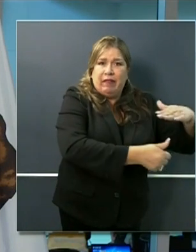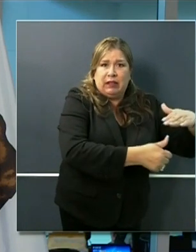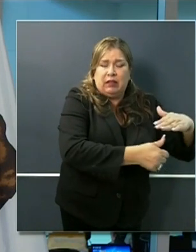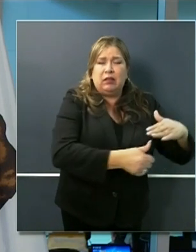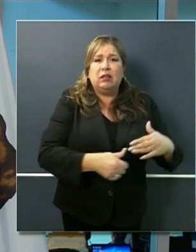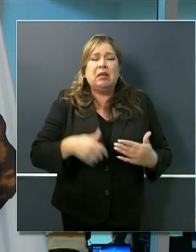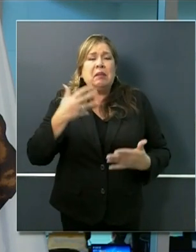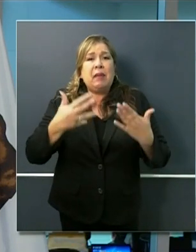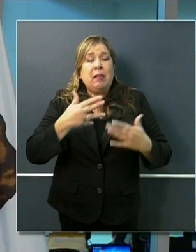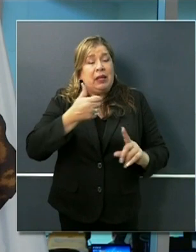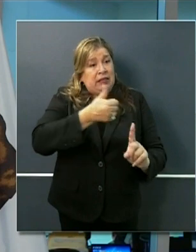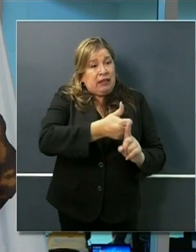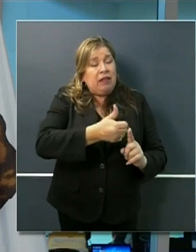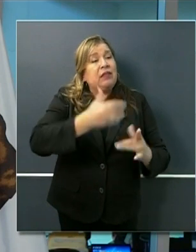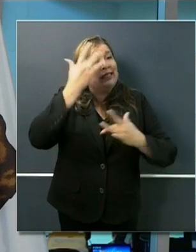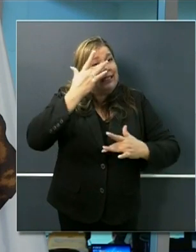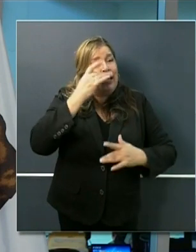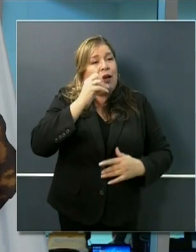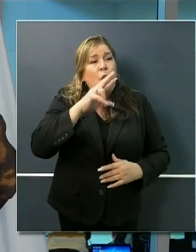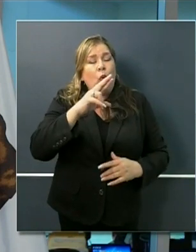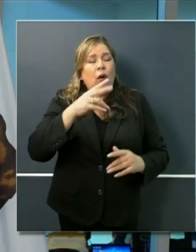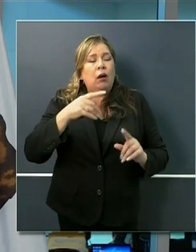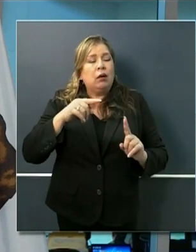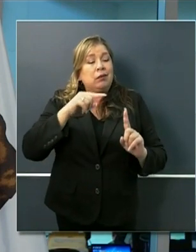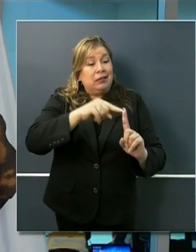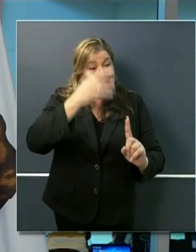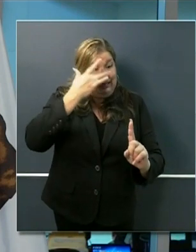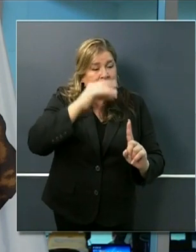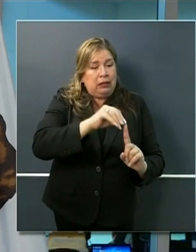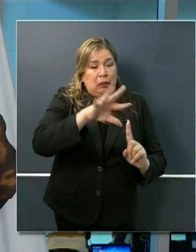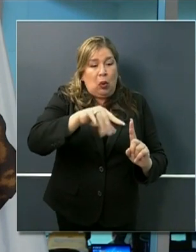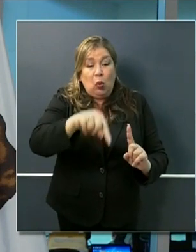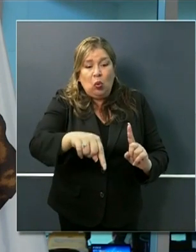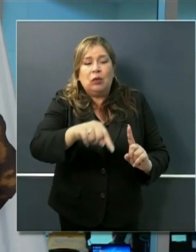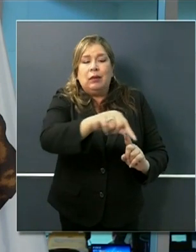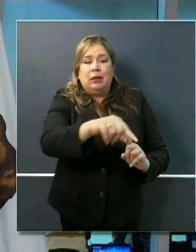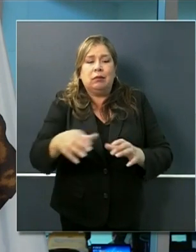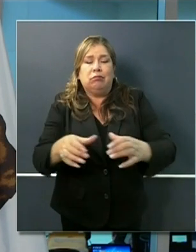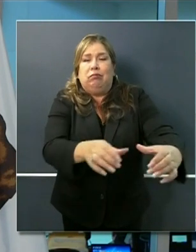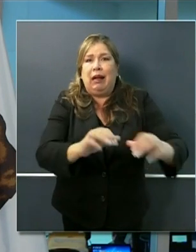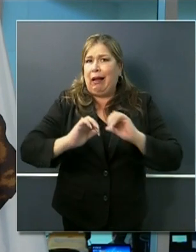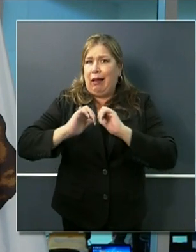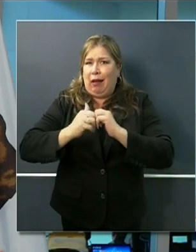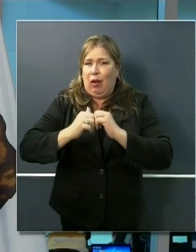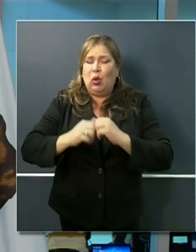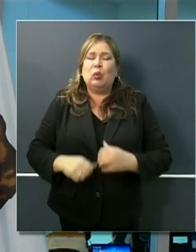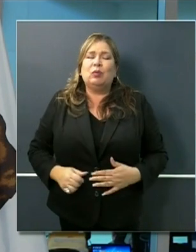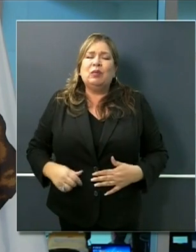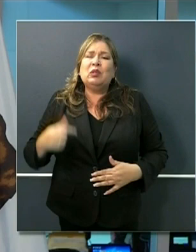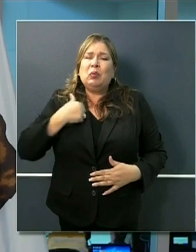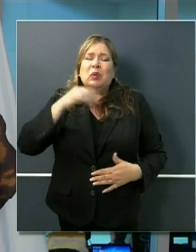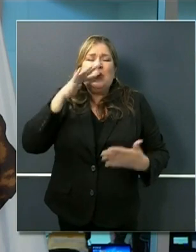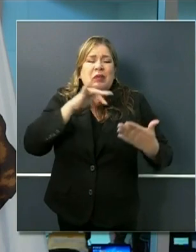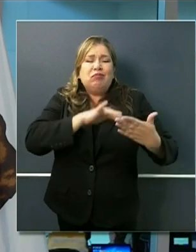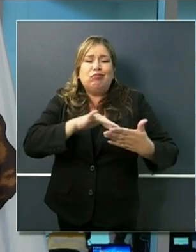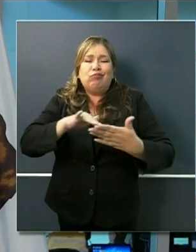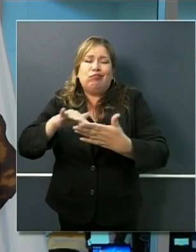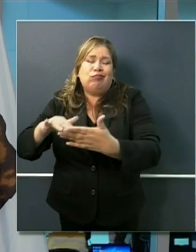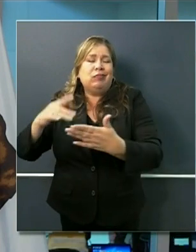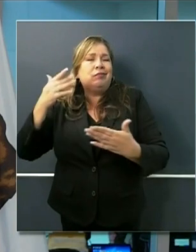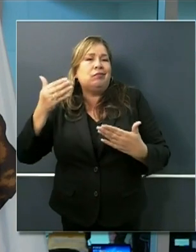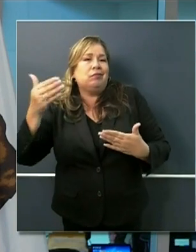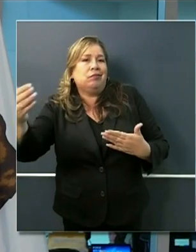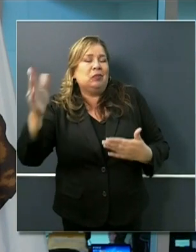they've been exposed programs like that will create new opportunities for work and will create new opportunities as we move into this new stage